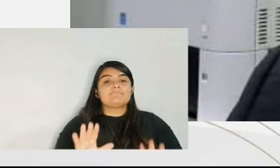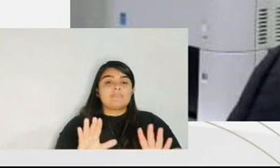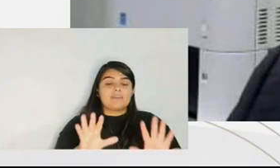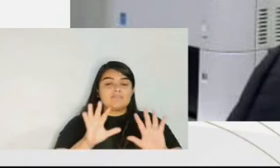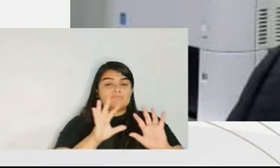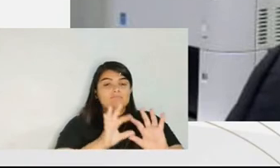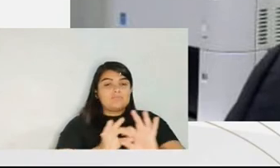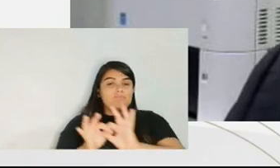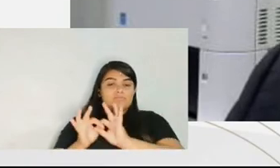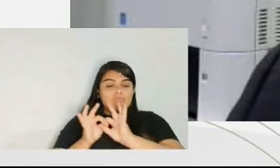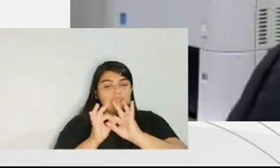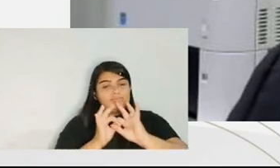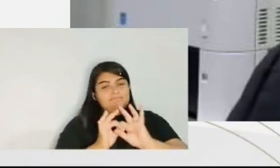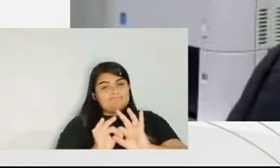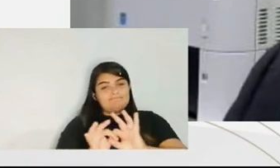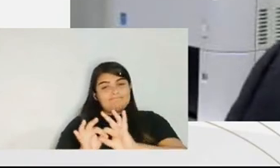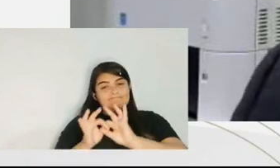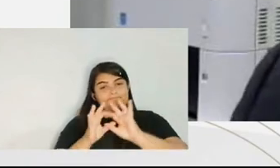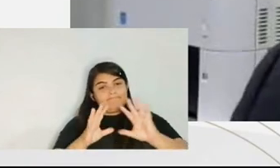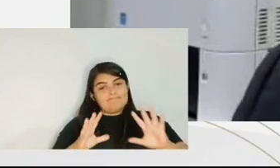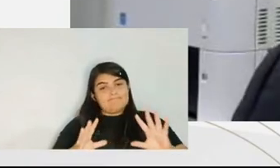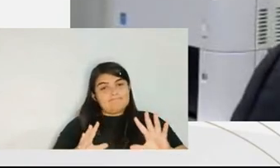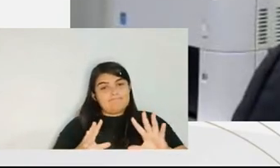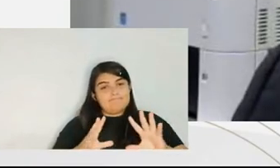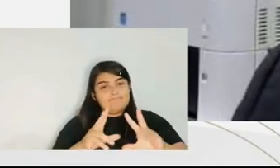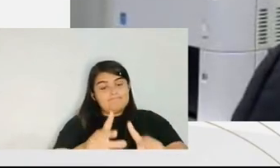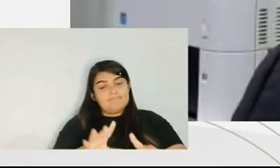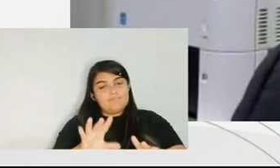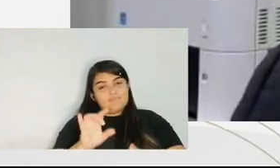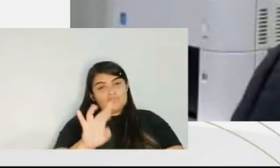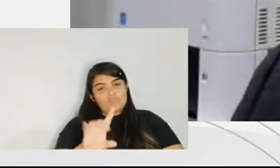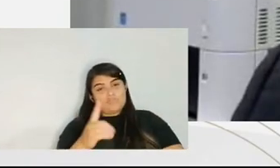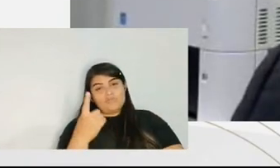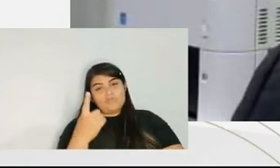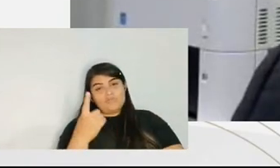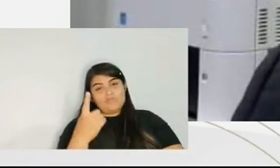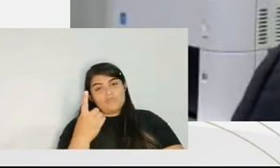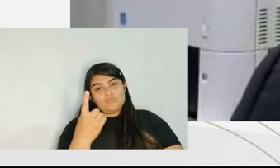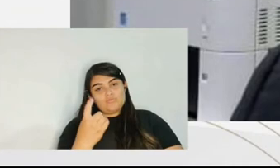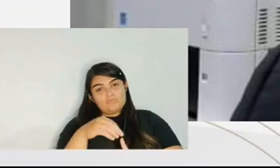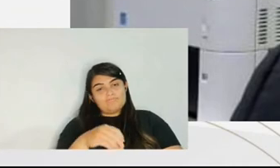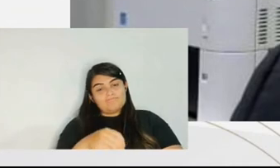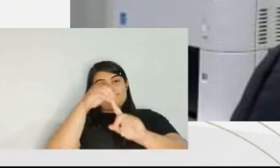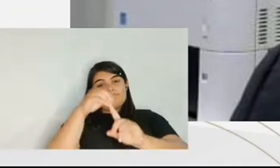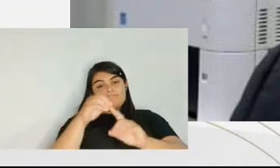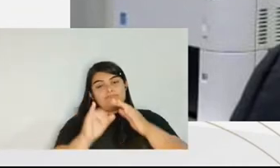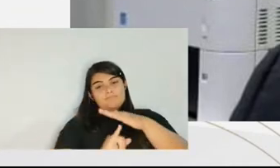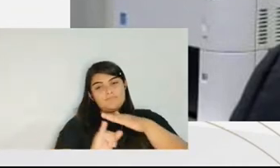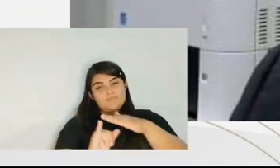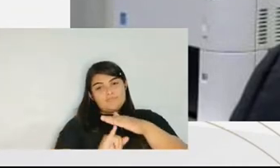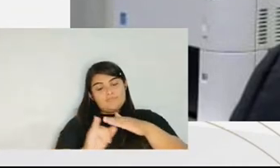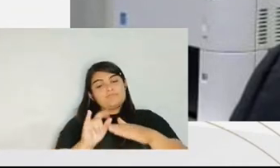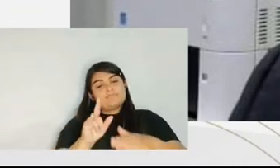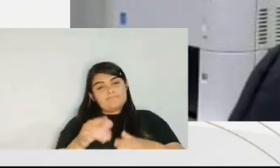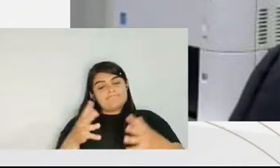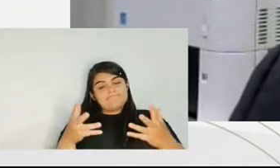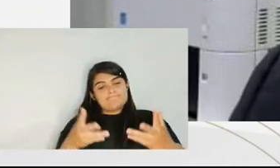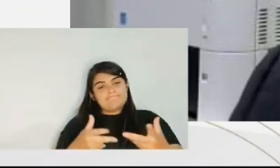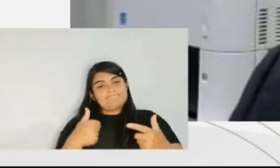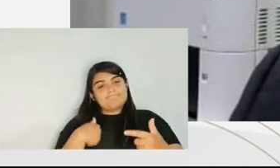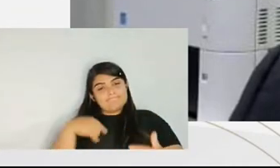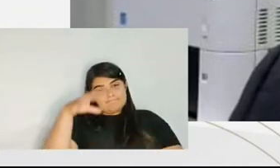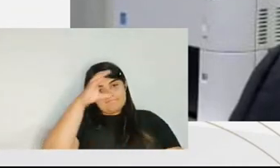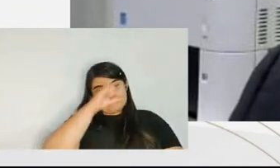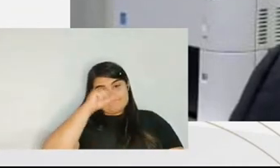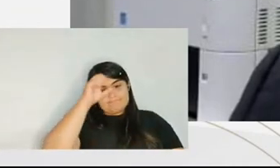But the unification of all this structure in just one institution would be very